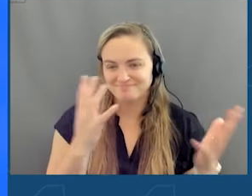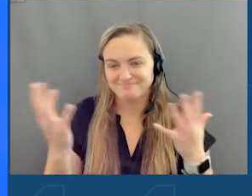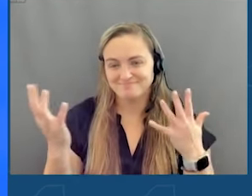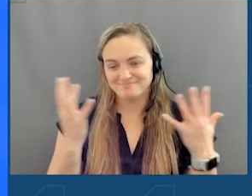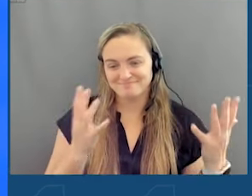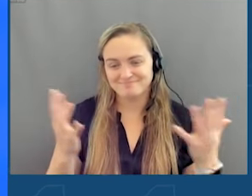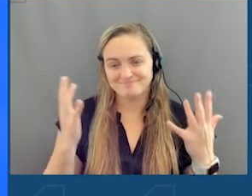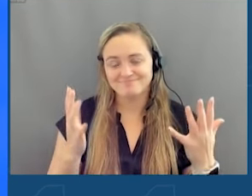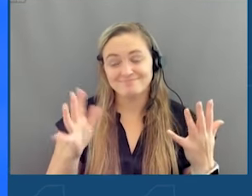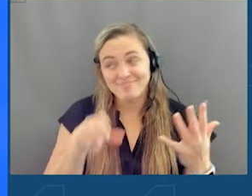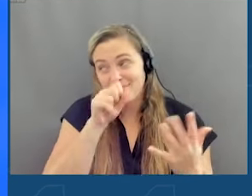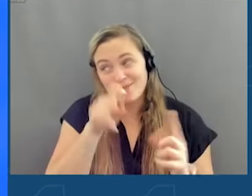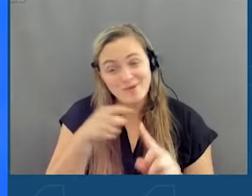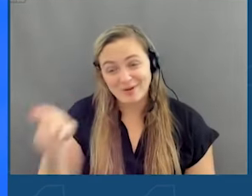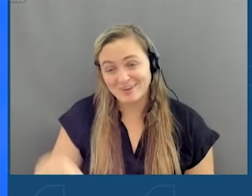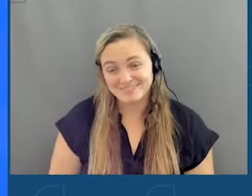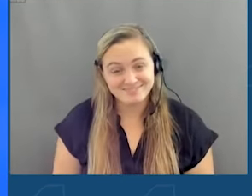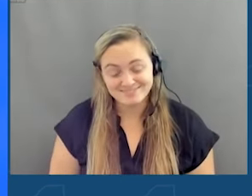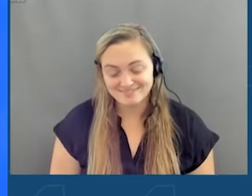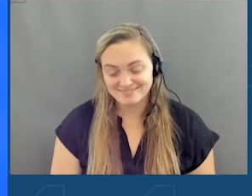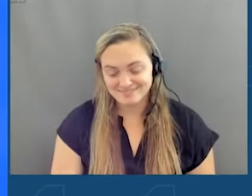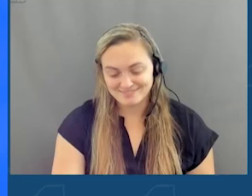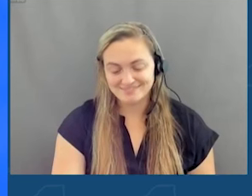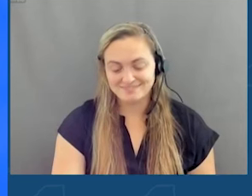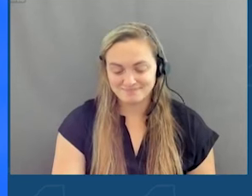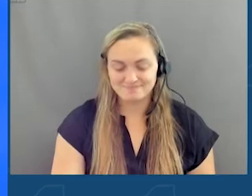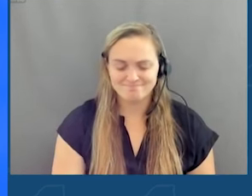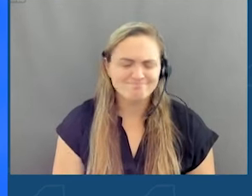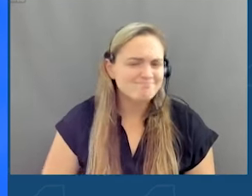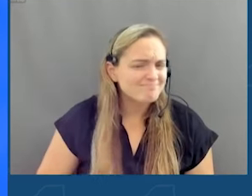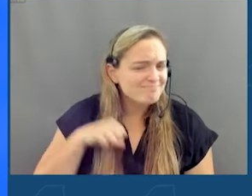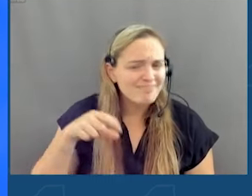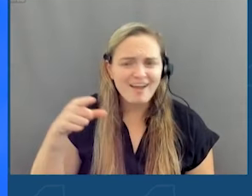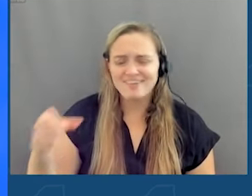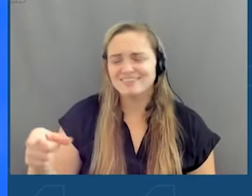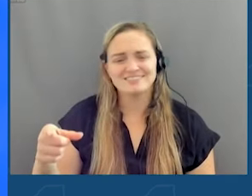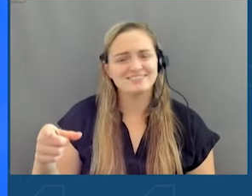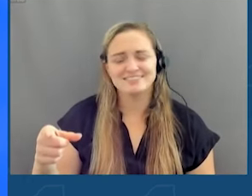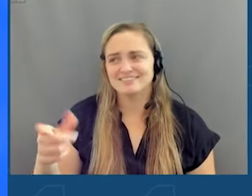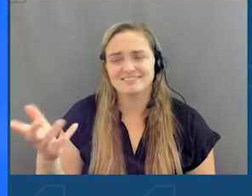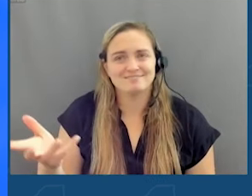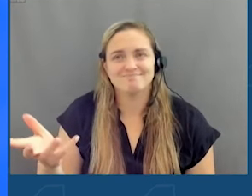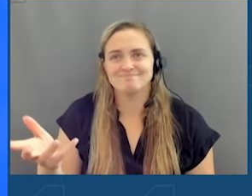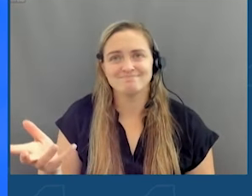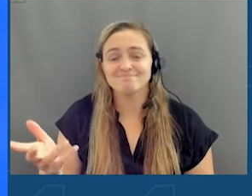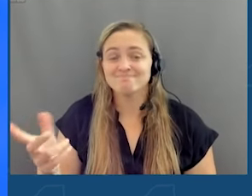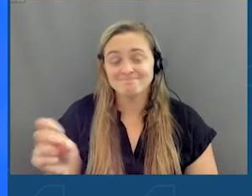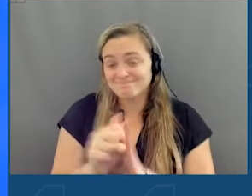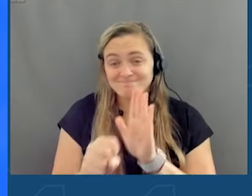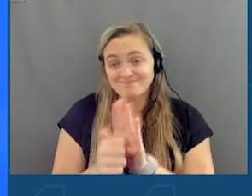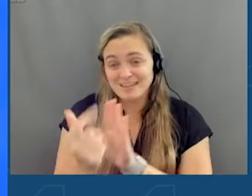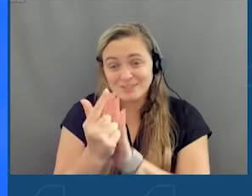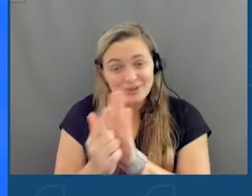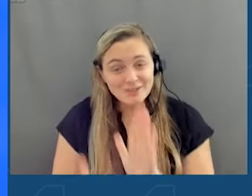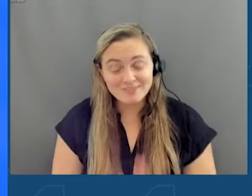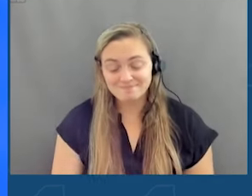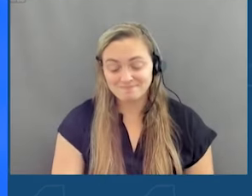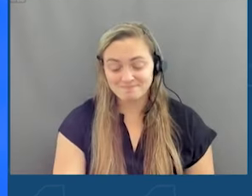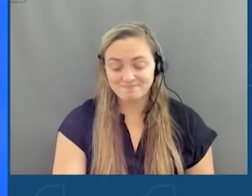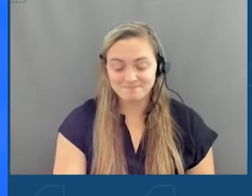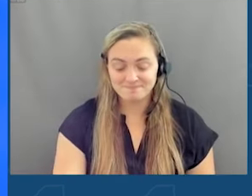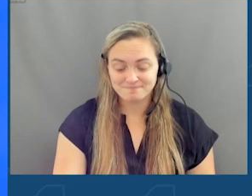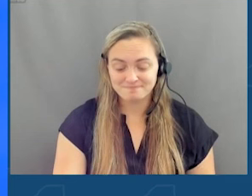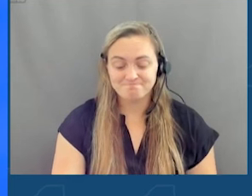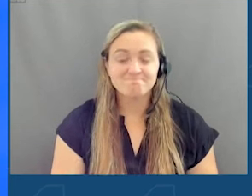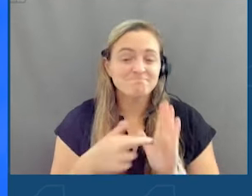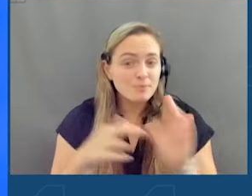That's what I love about her. That's what I love about her. So proud to have her as the state's attorney, representing all